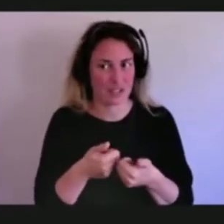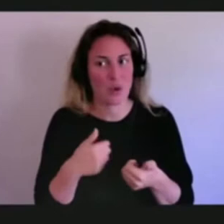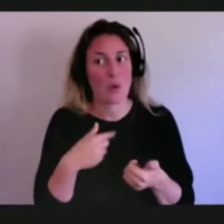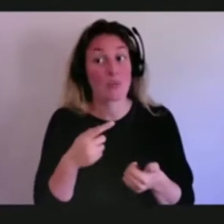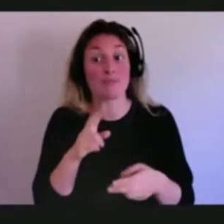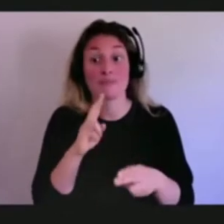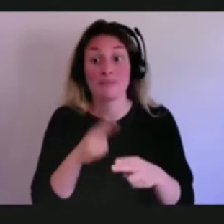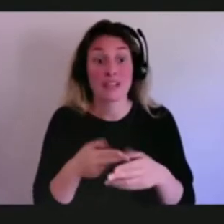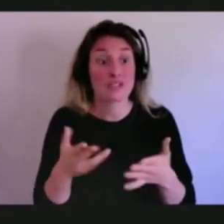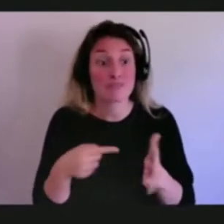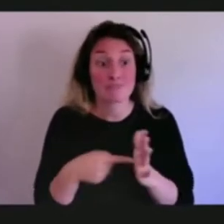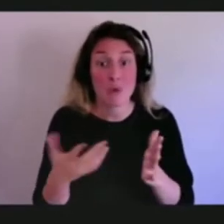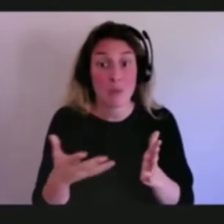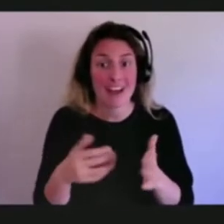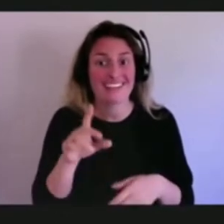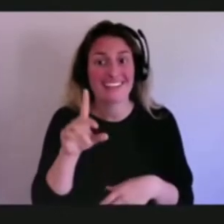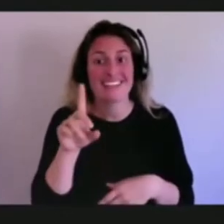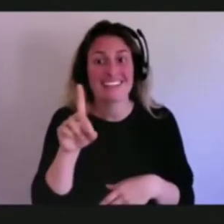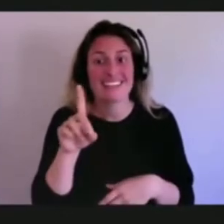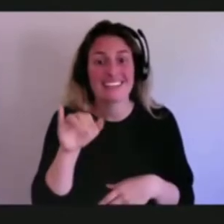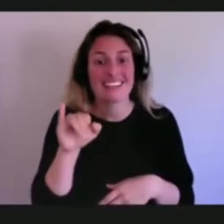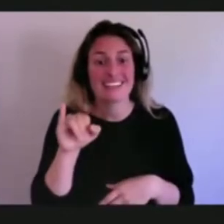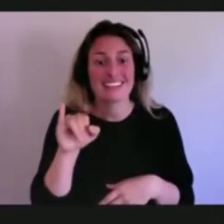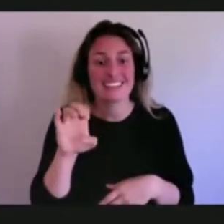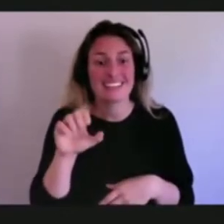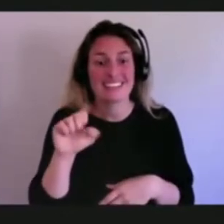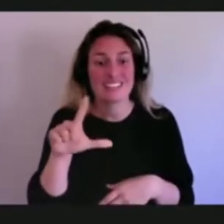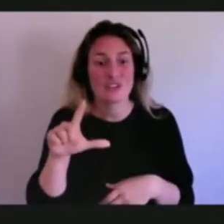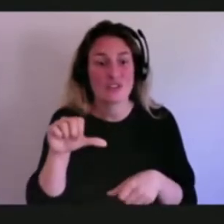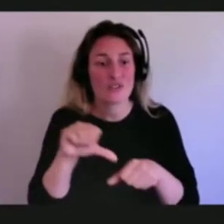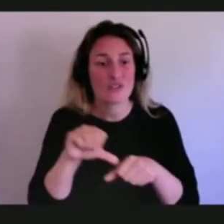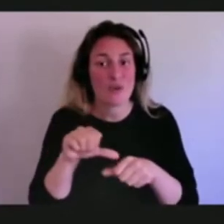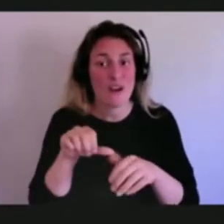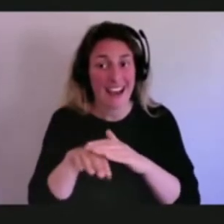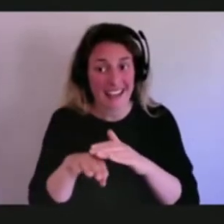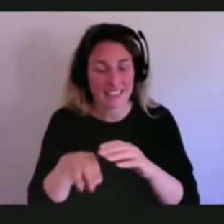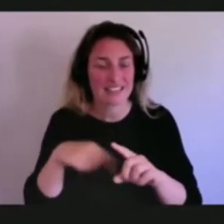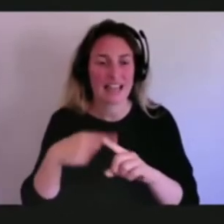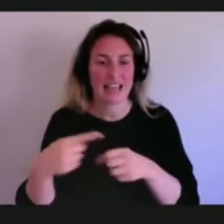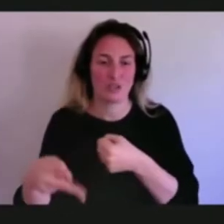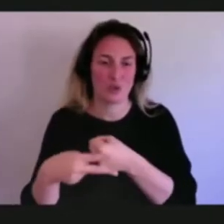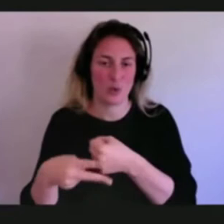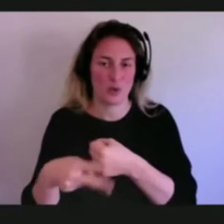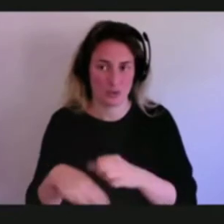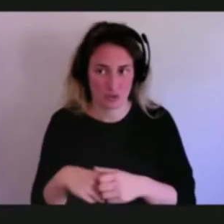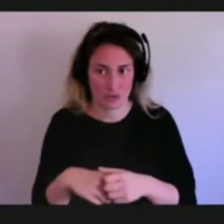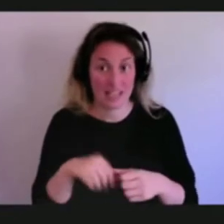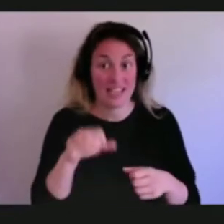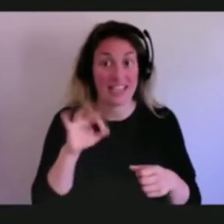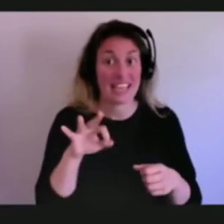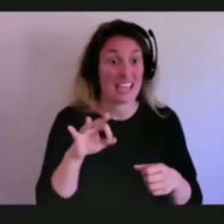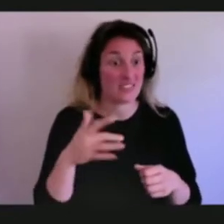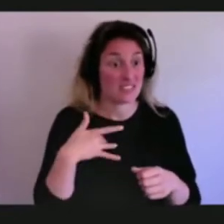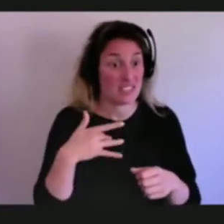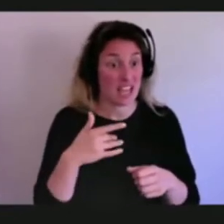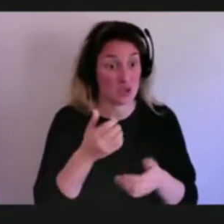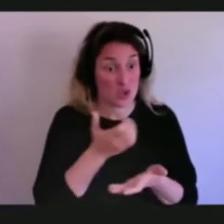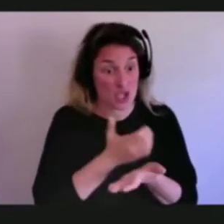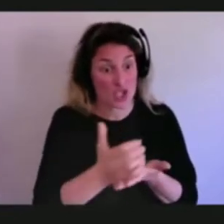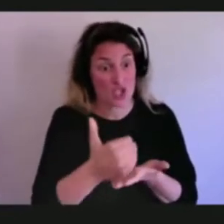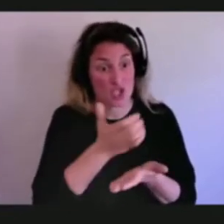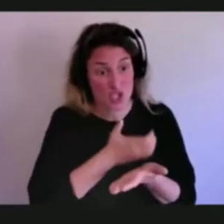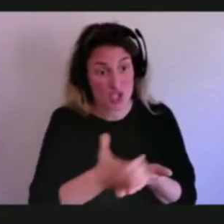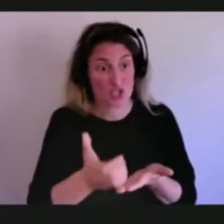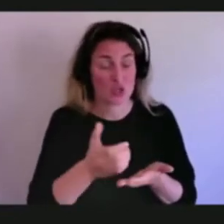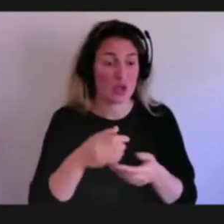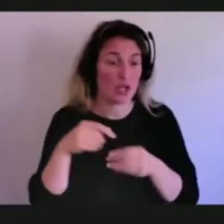and also diesel fuel storage, particularly in environmentally sensitive areas or potentially in